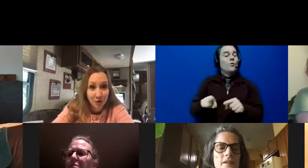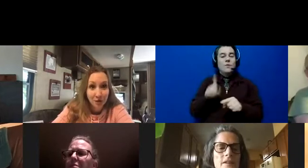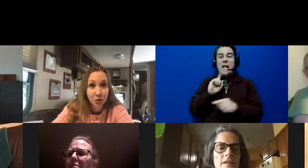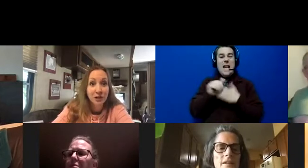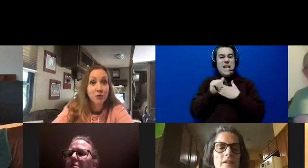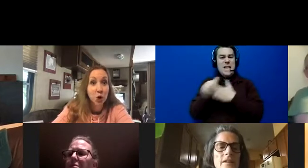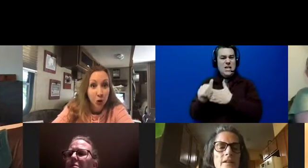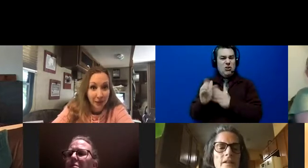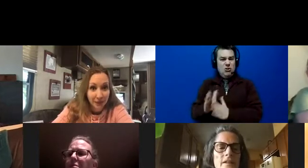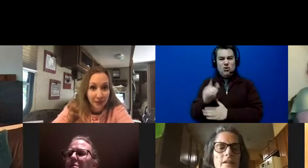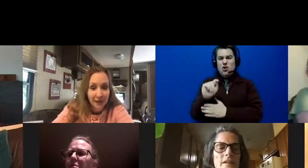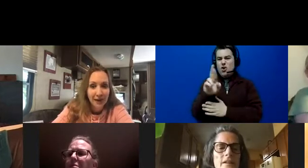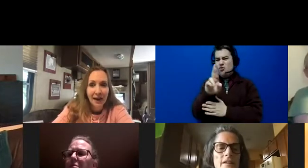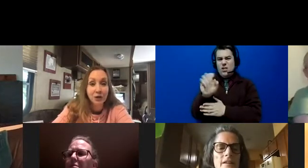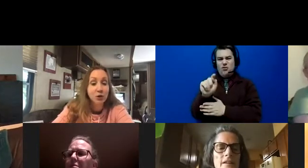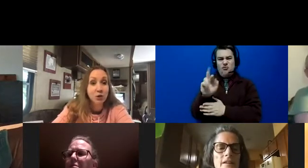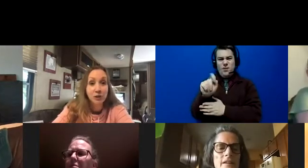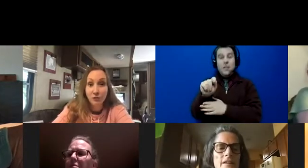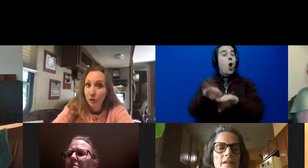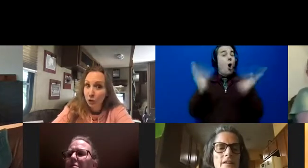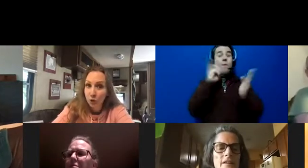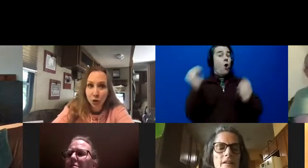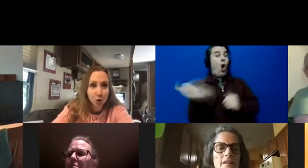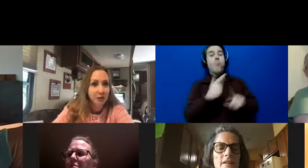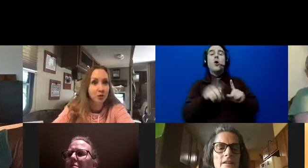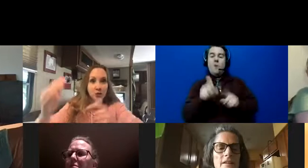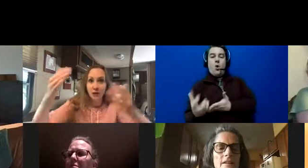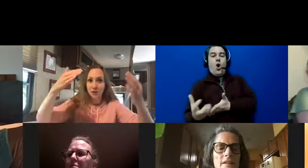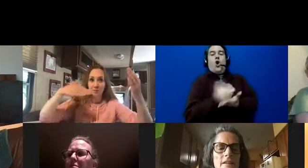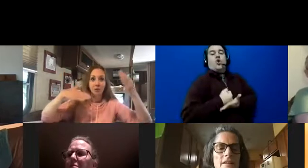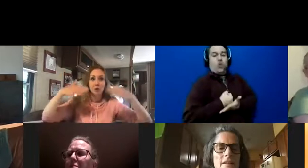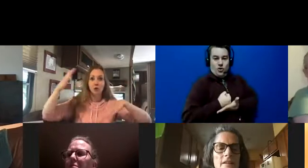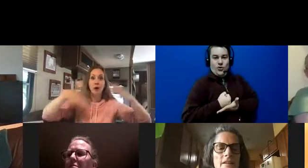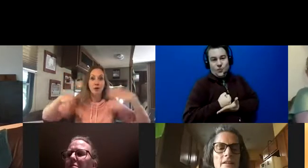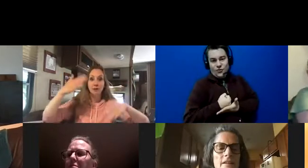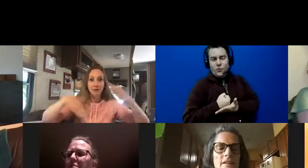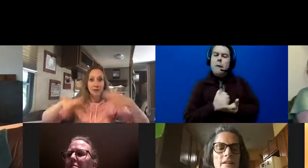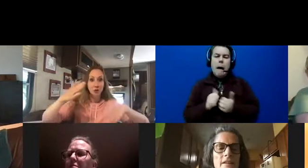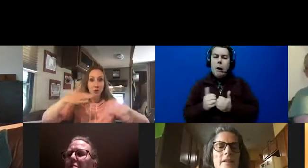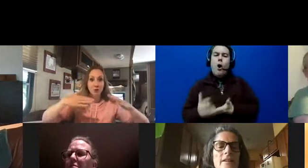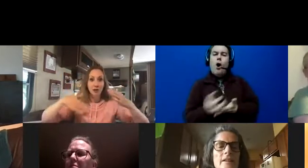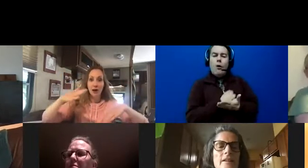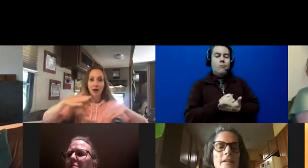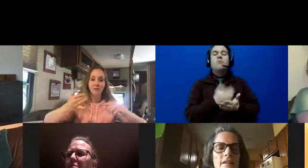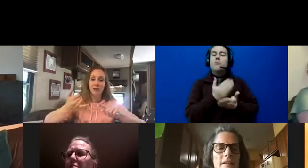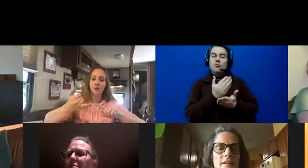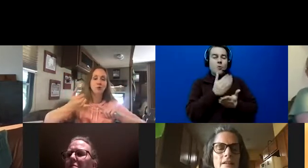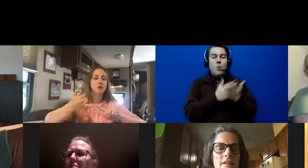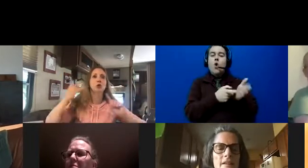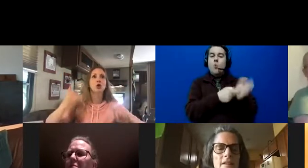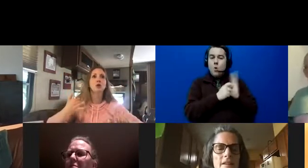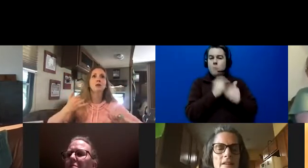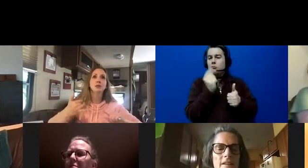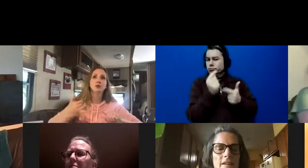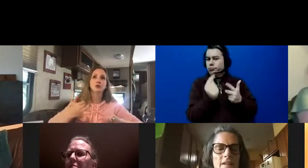everyone. You just have to earn it. And there's different ways you can earn it. There's requirements that you have. You